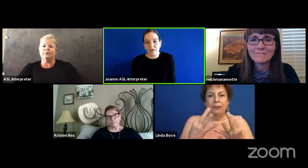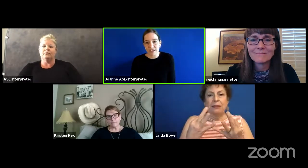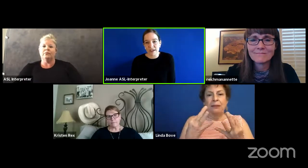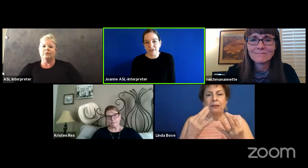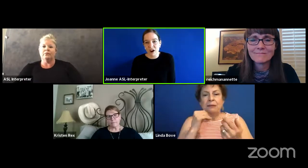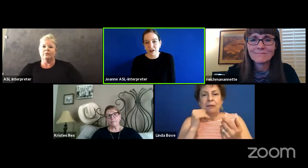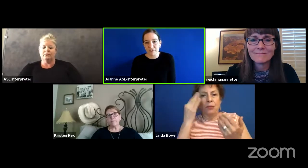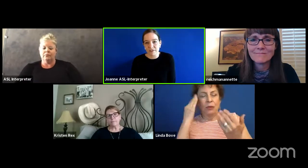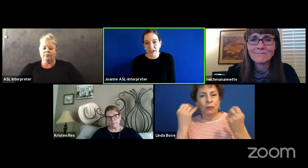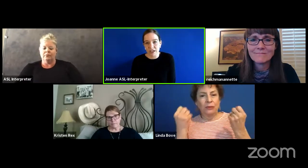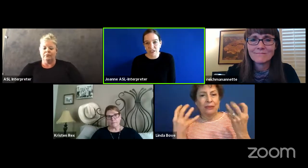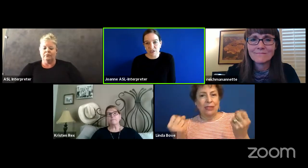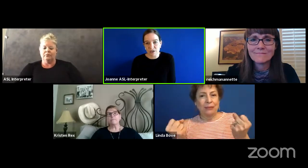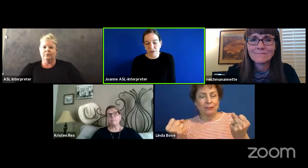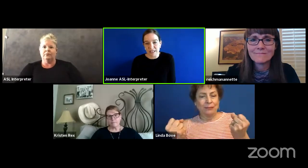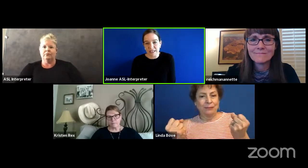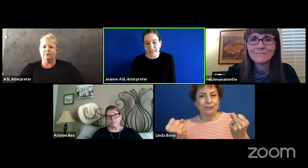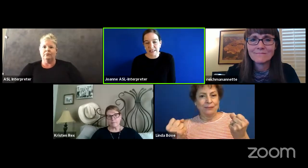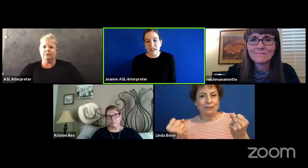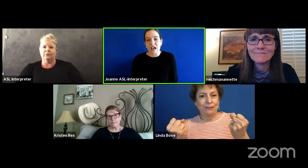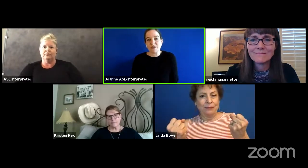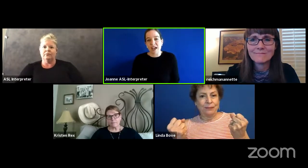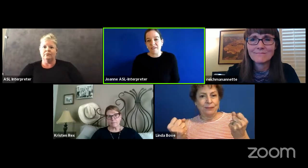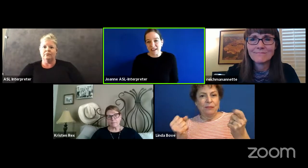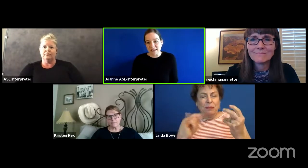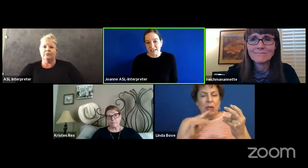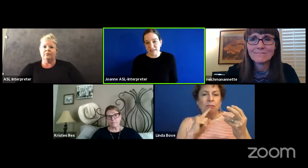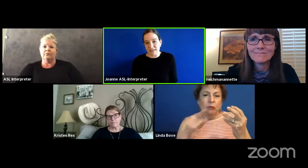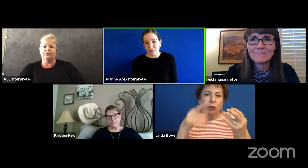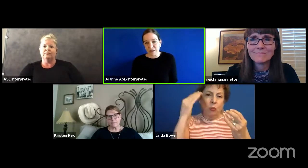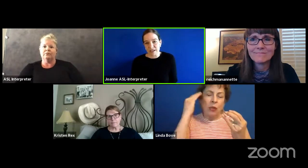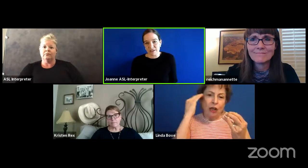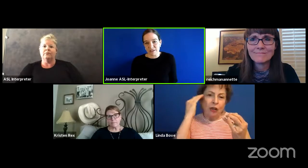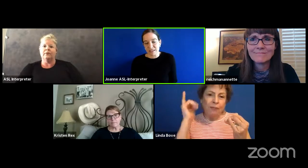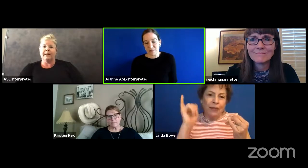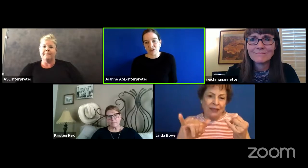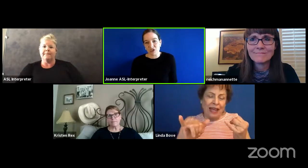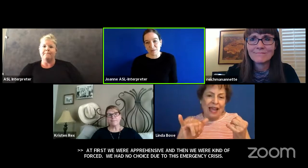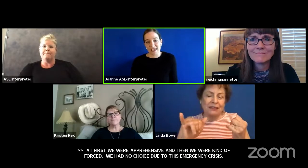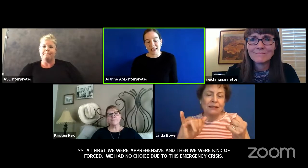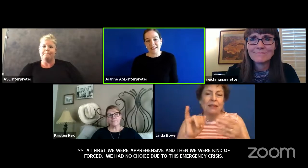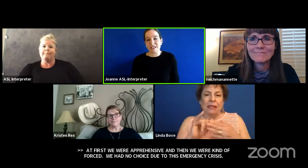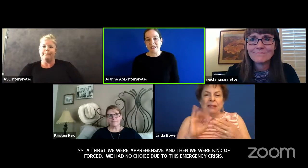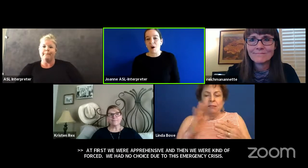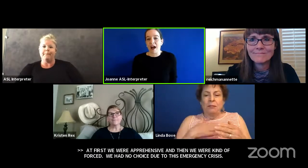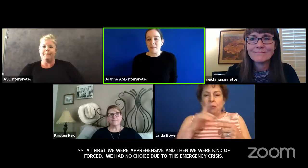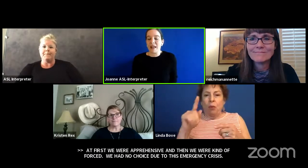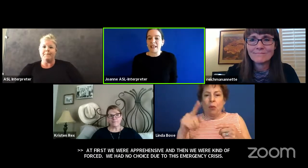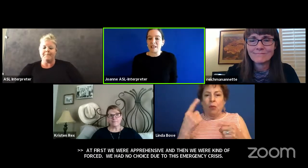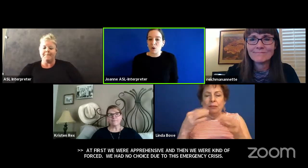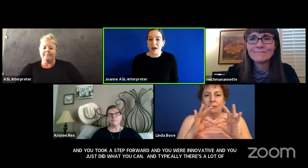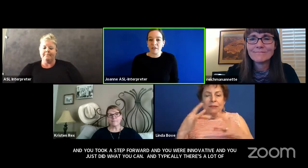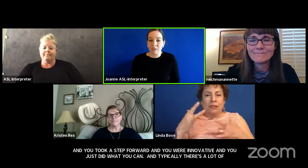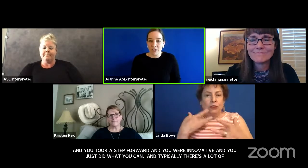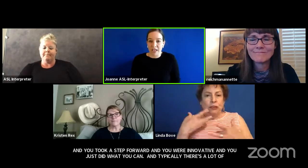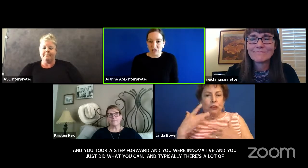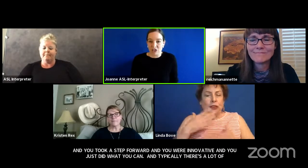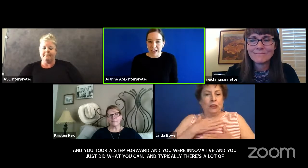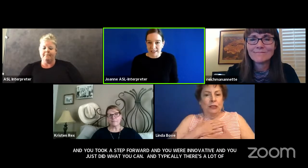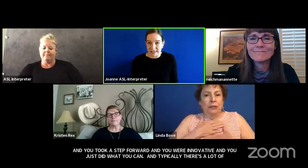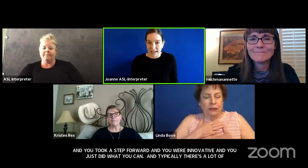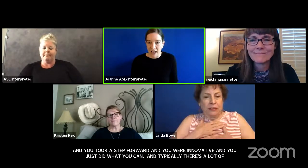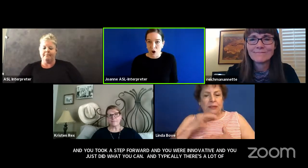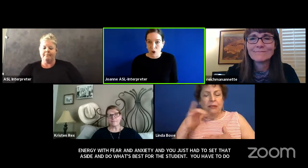important for deaf and hard of hearing students to have access to their peers, especially because they don't have, many don't have